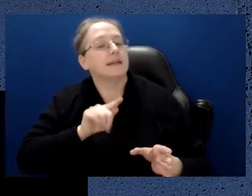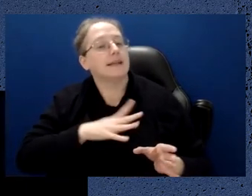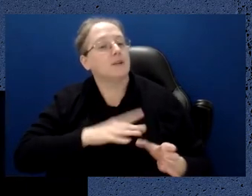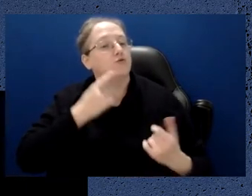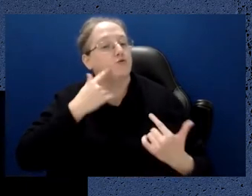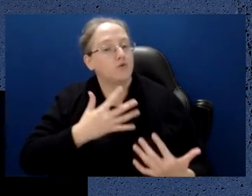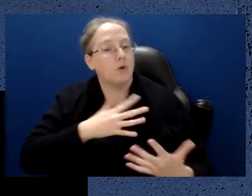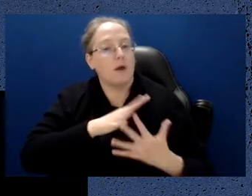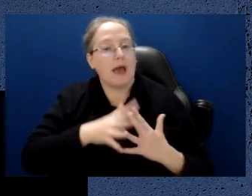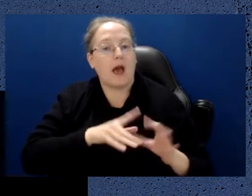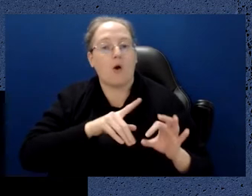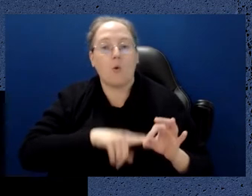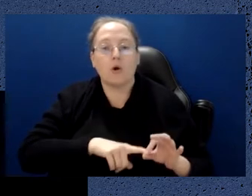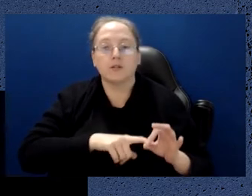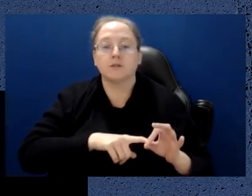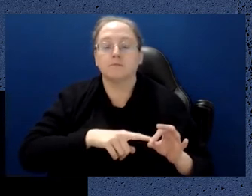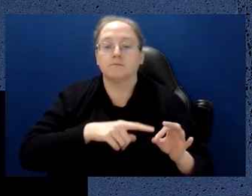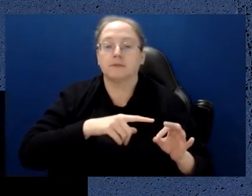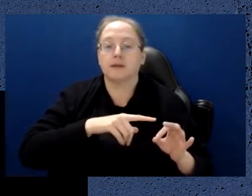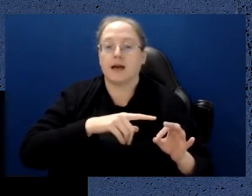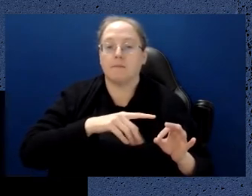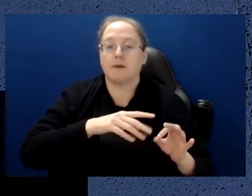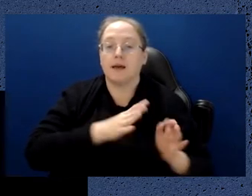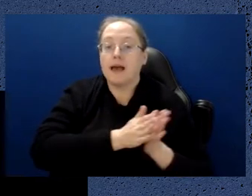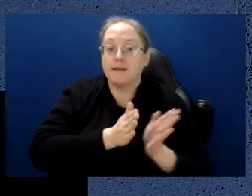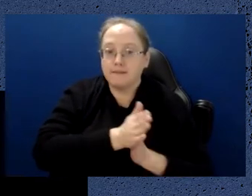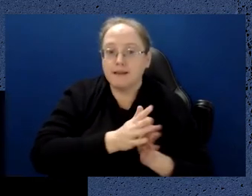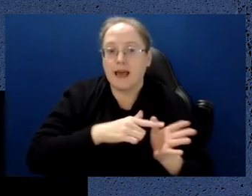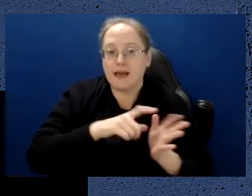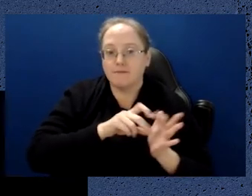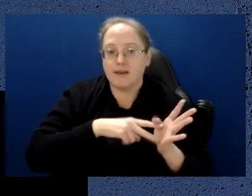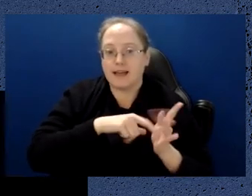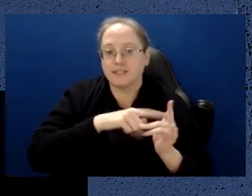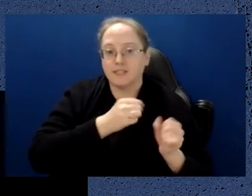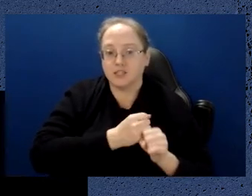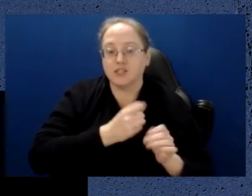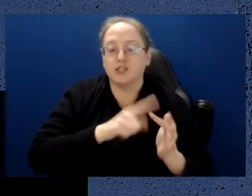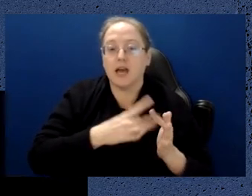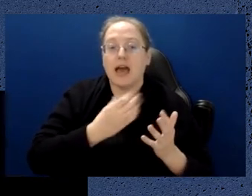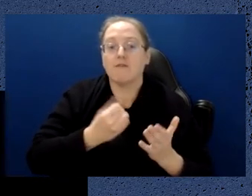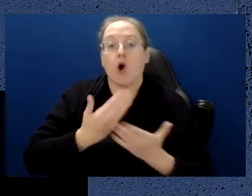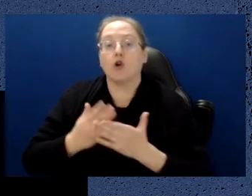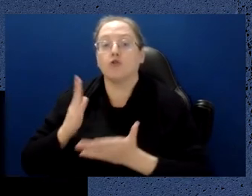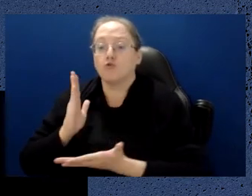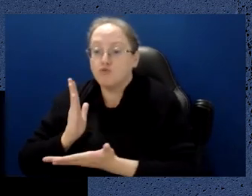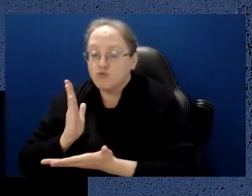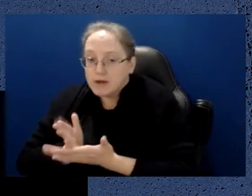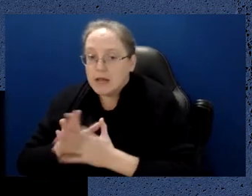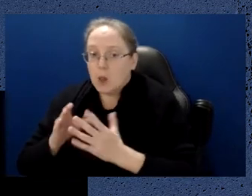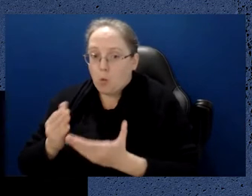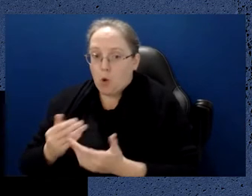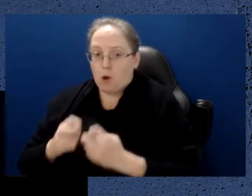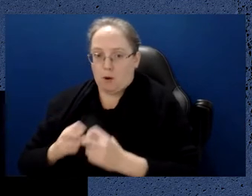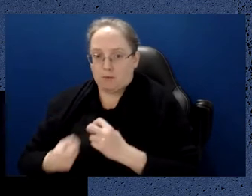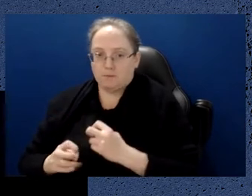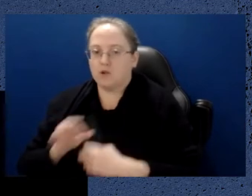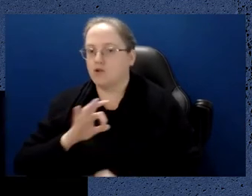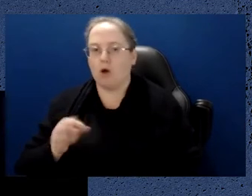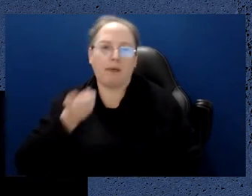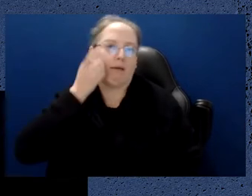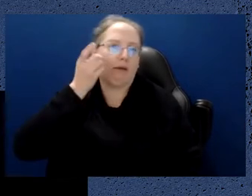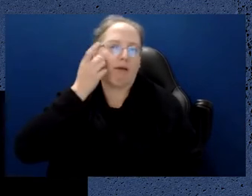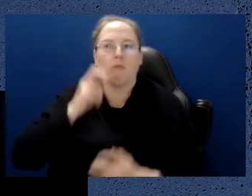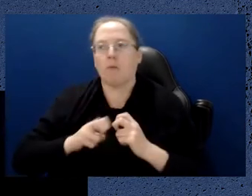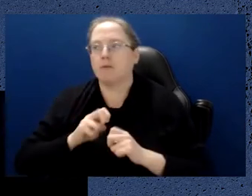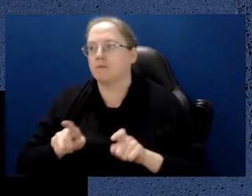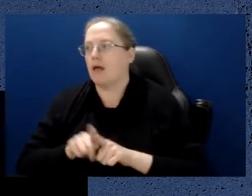sense on real world problems. Not these esoteric problems, not physicists like to play with, but things like traffic routing or